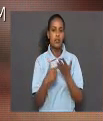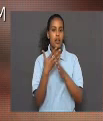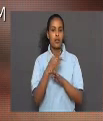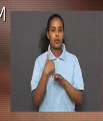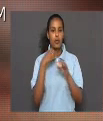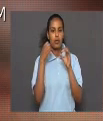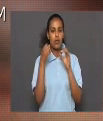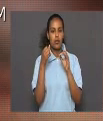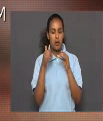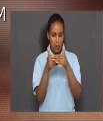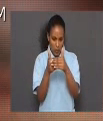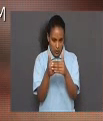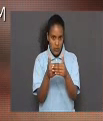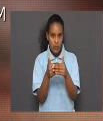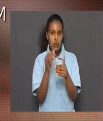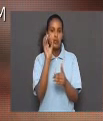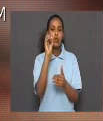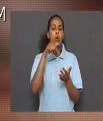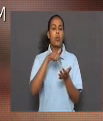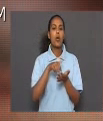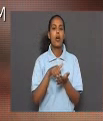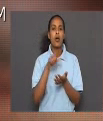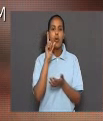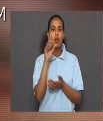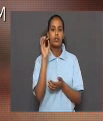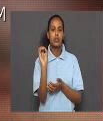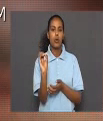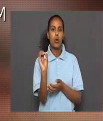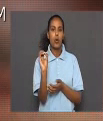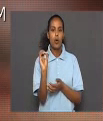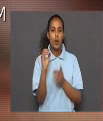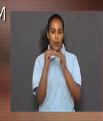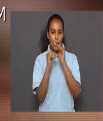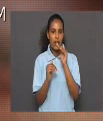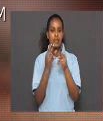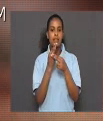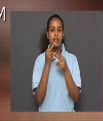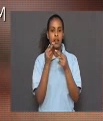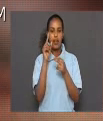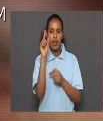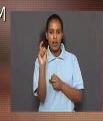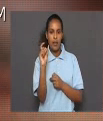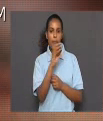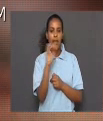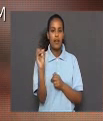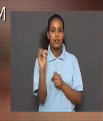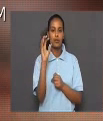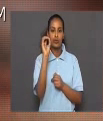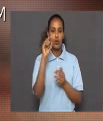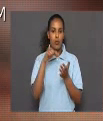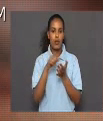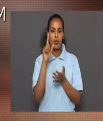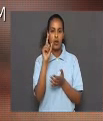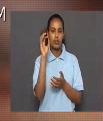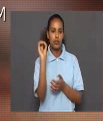then we can approximate 0.10 minus x and 0